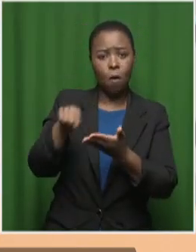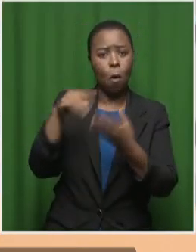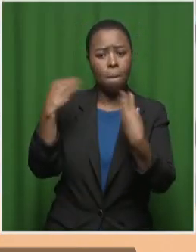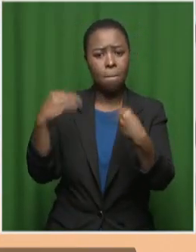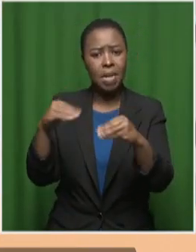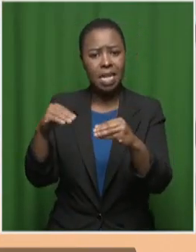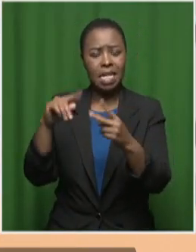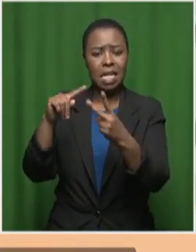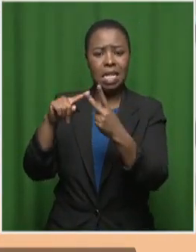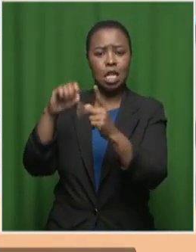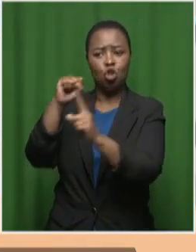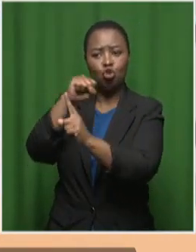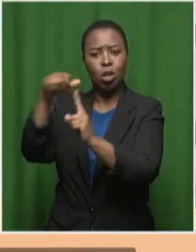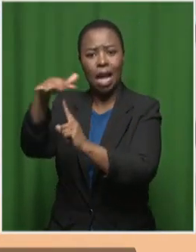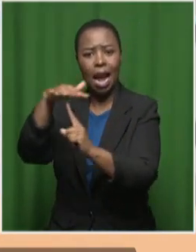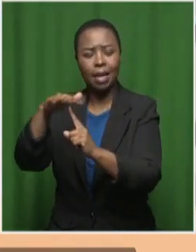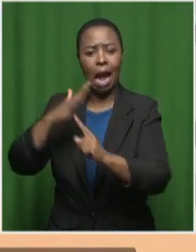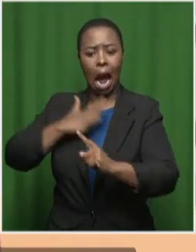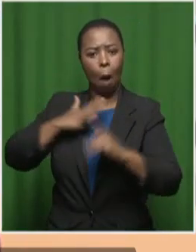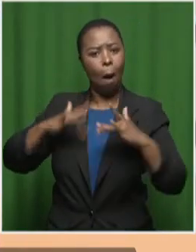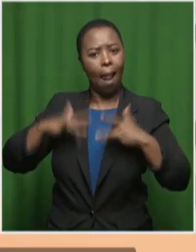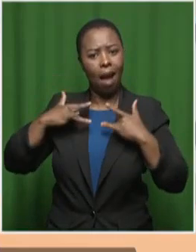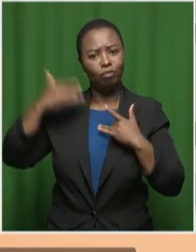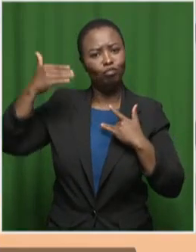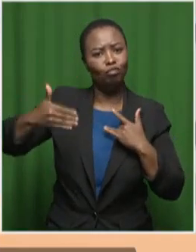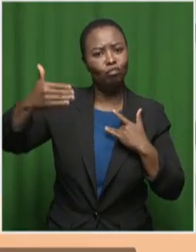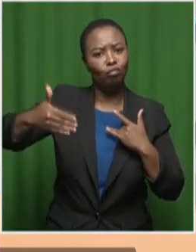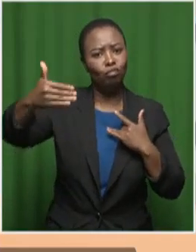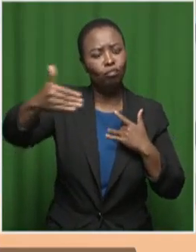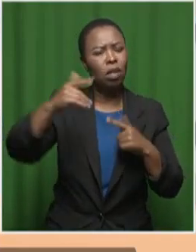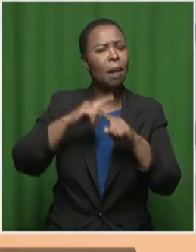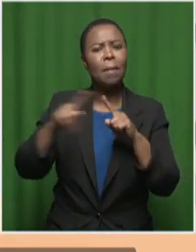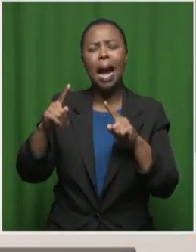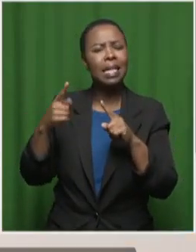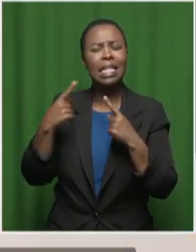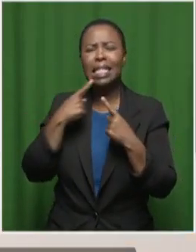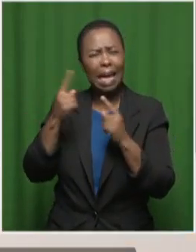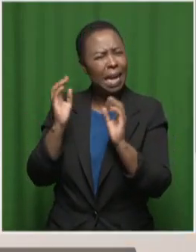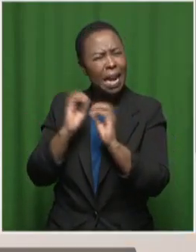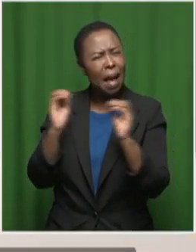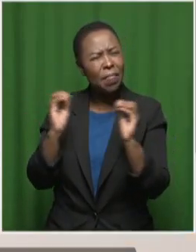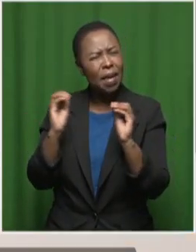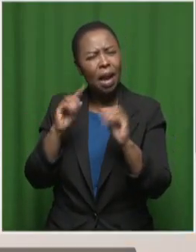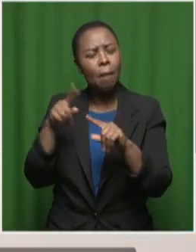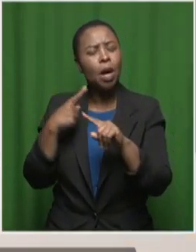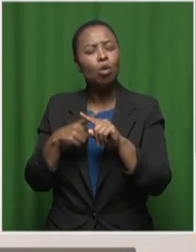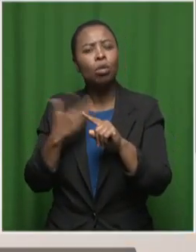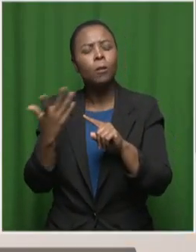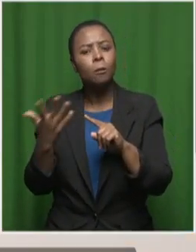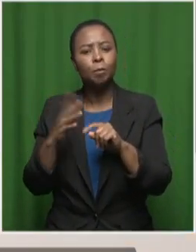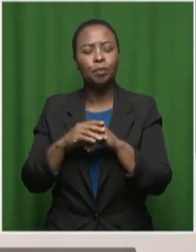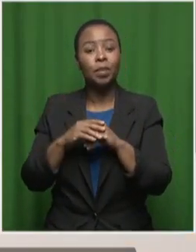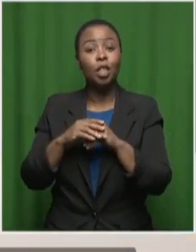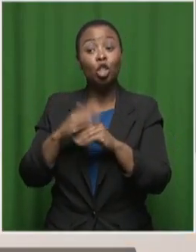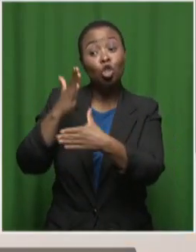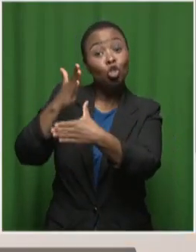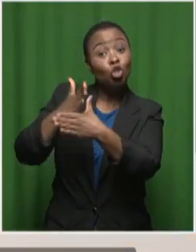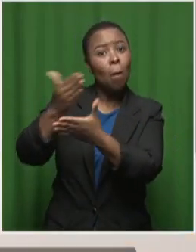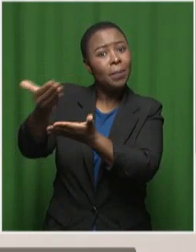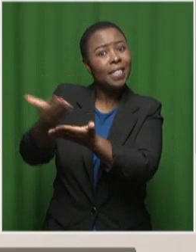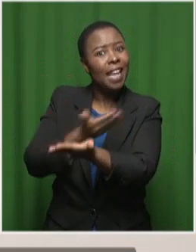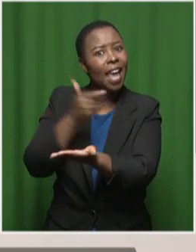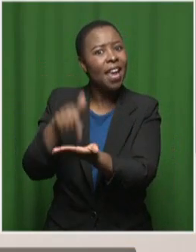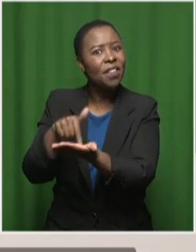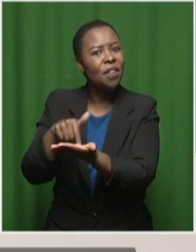to society and to our daily lives. But not much has been said with regards to what can be done to save jobs, because we've seen a